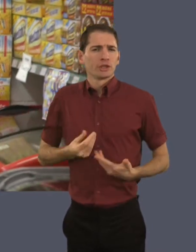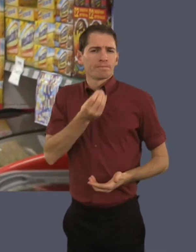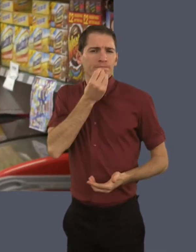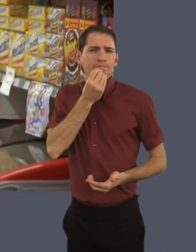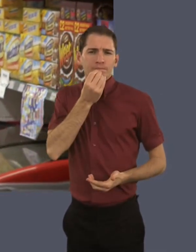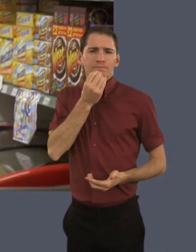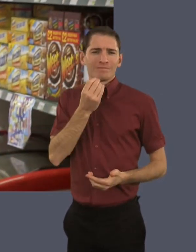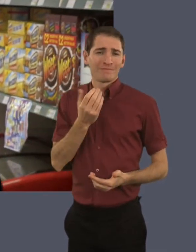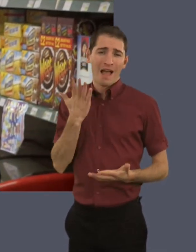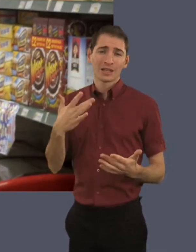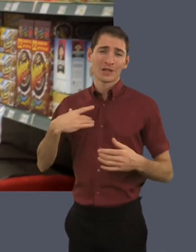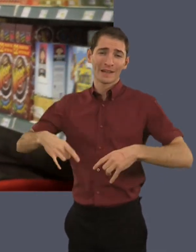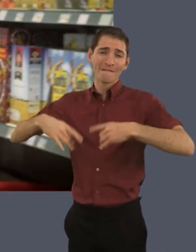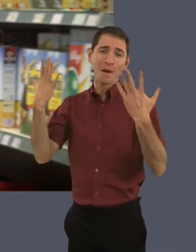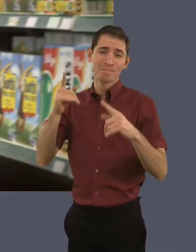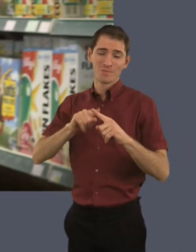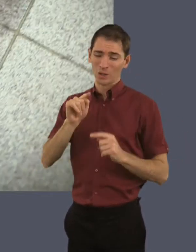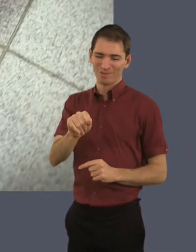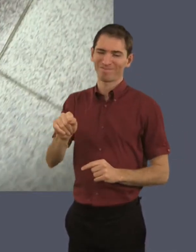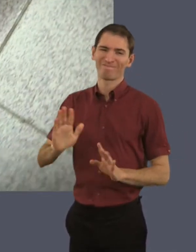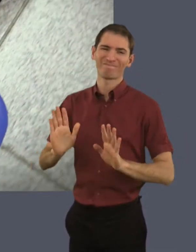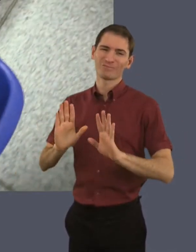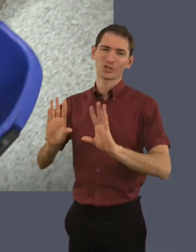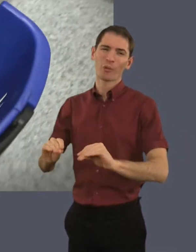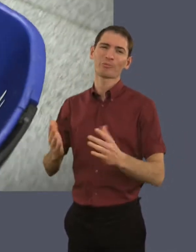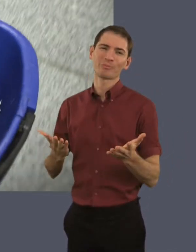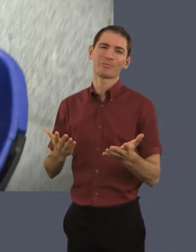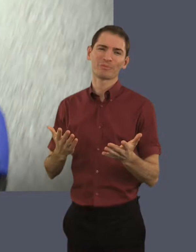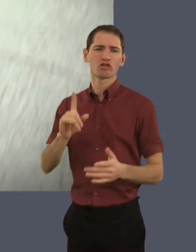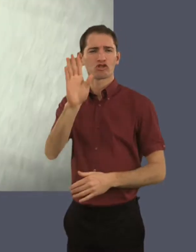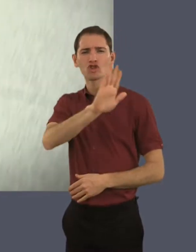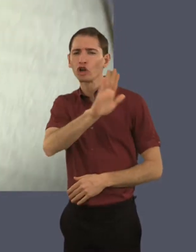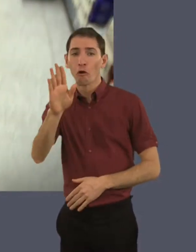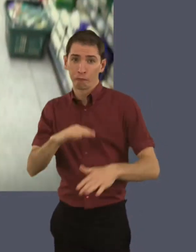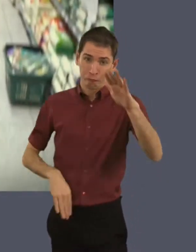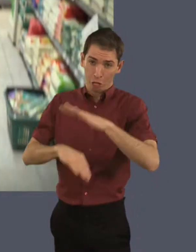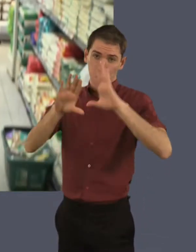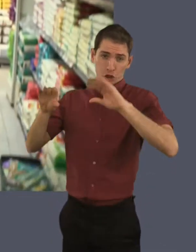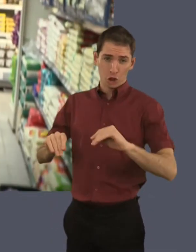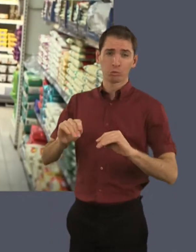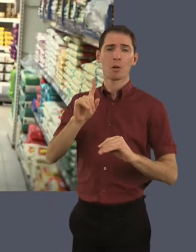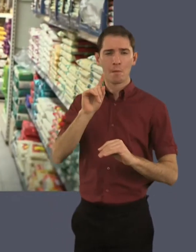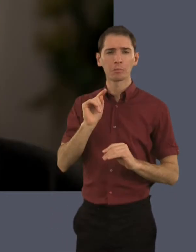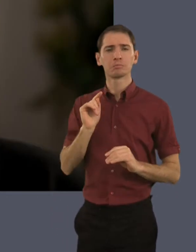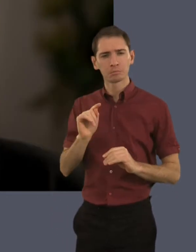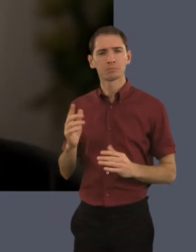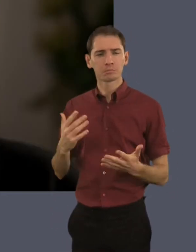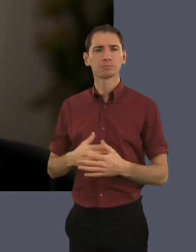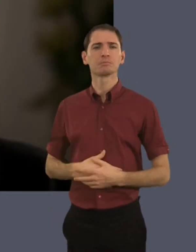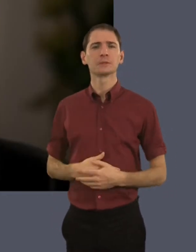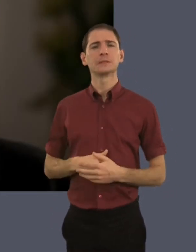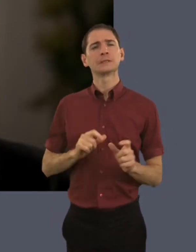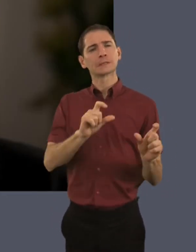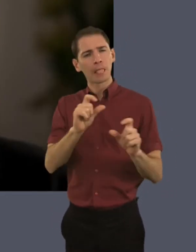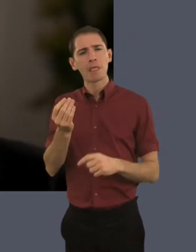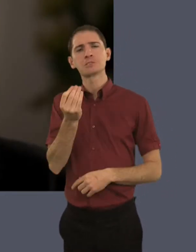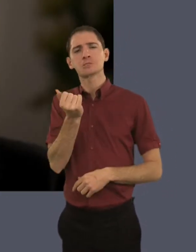and peas. It's a rich, rich dinner. So I've had to give up most of